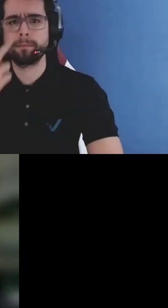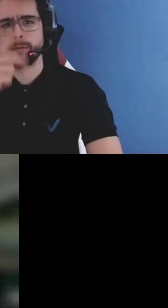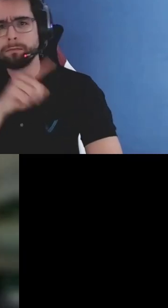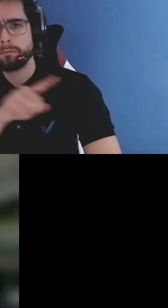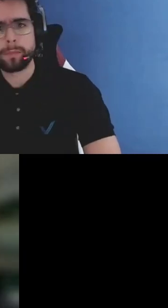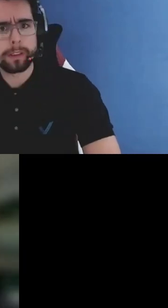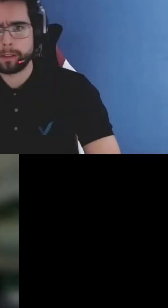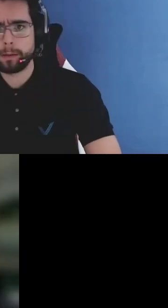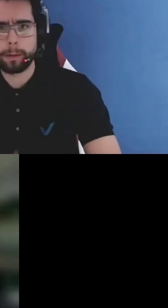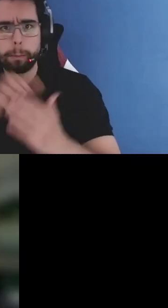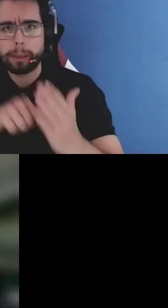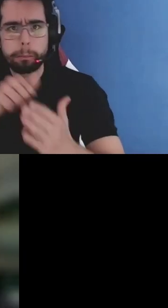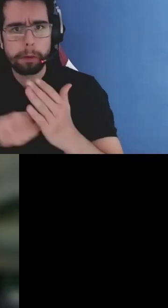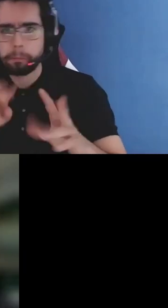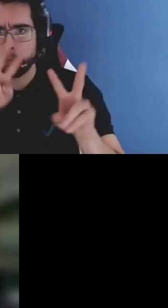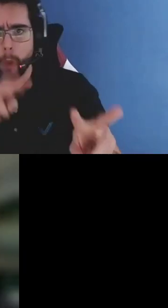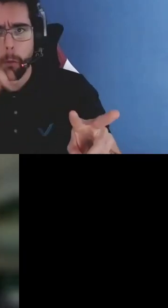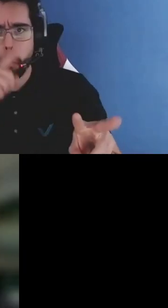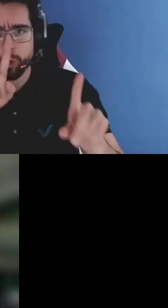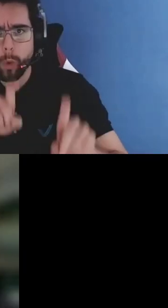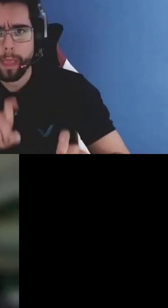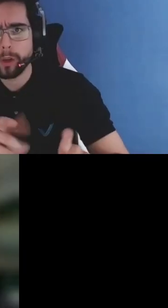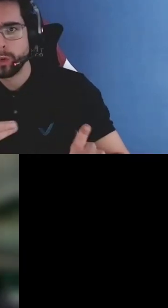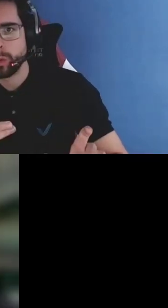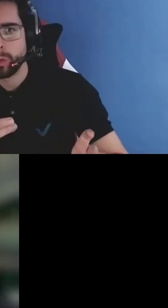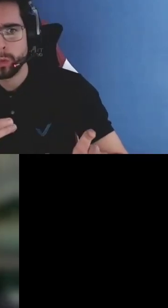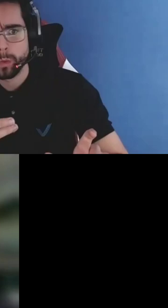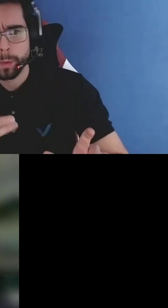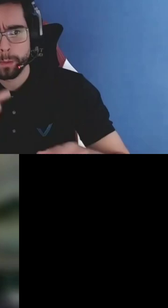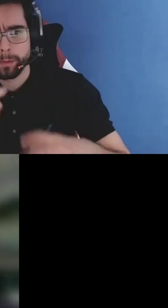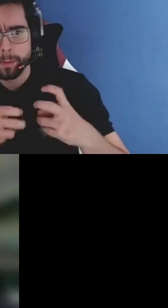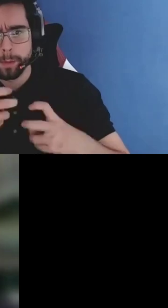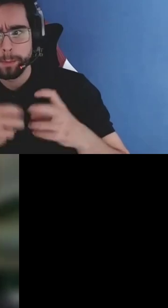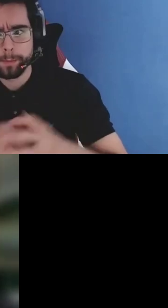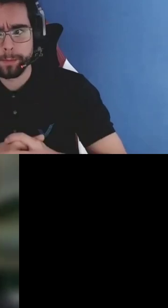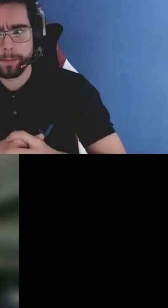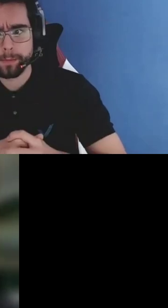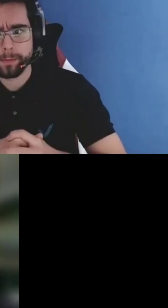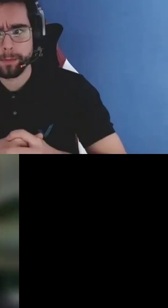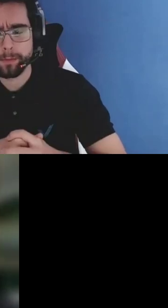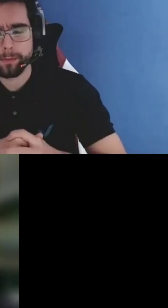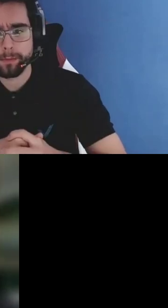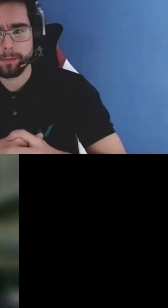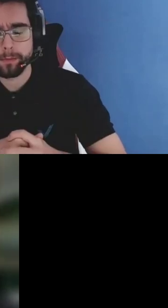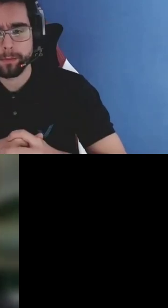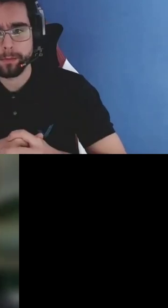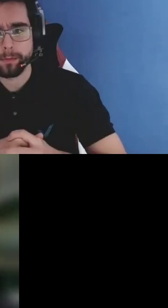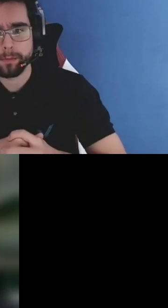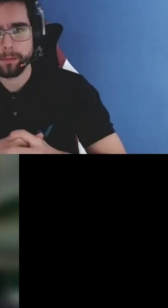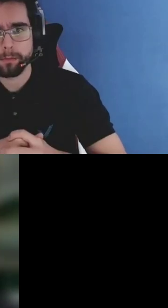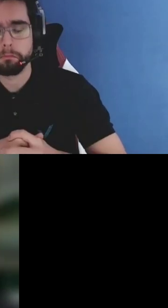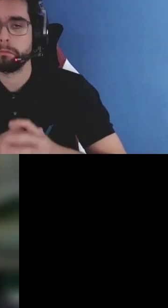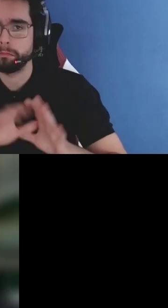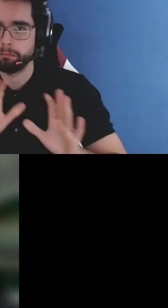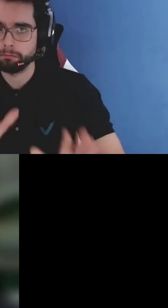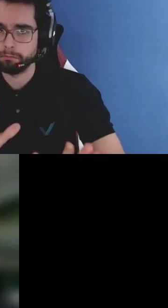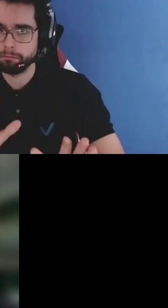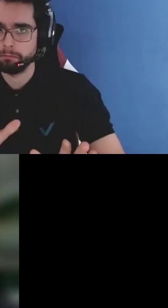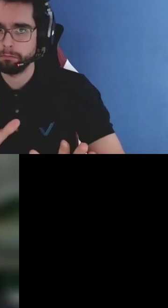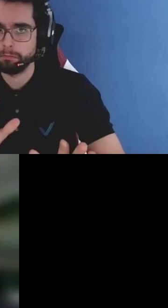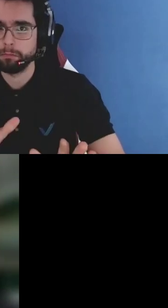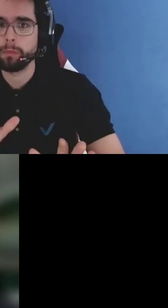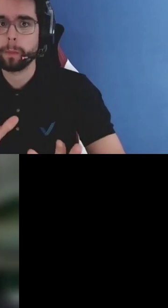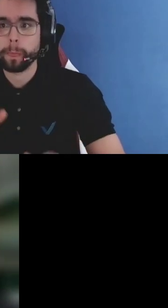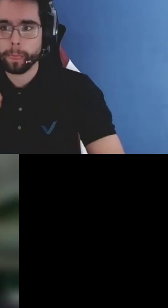tell you what just happened we have most people in the second position i've been thinking about this for a while but still feel